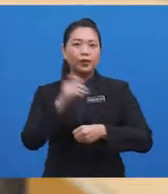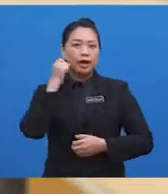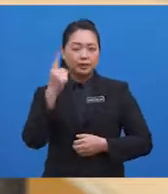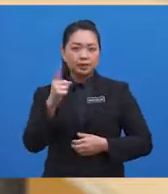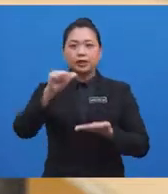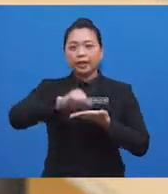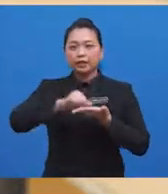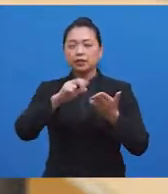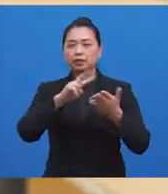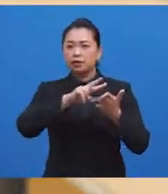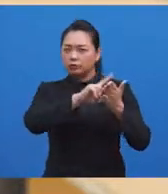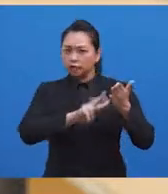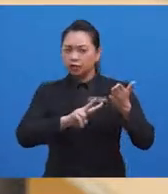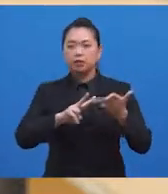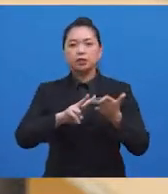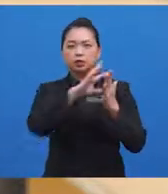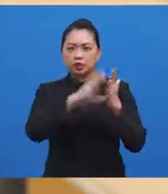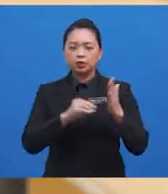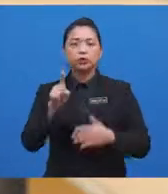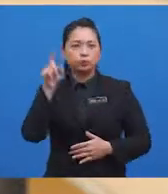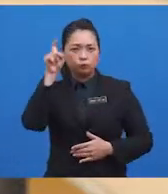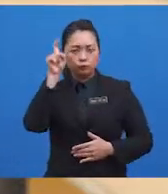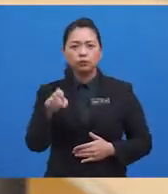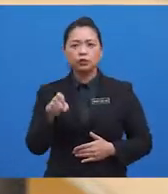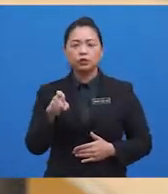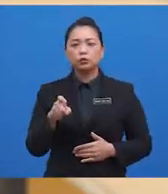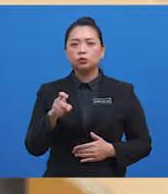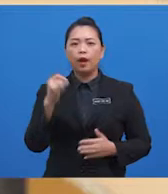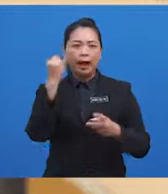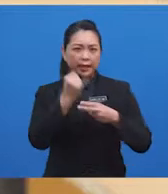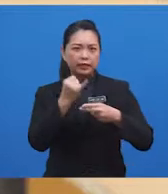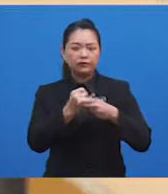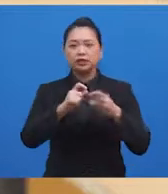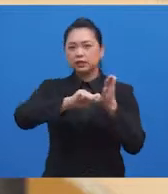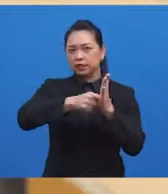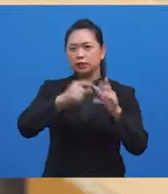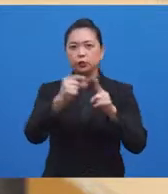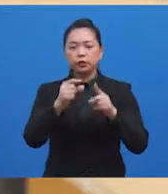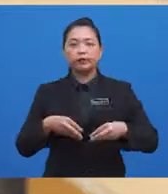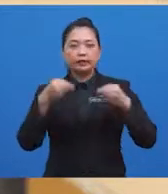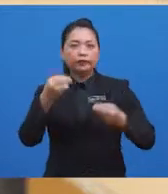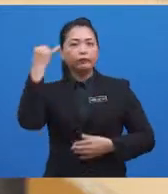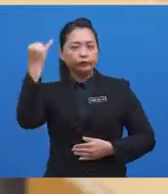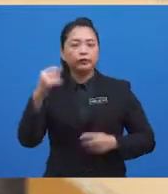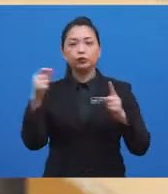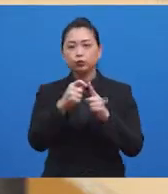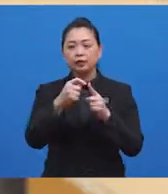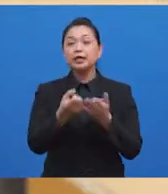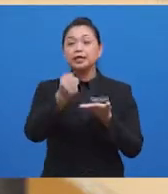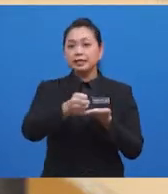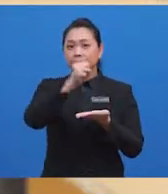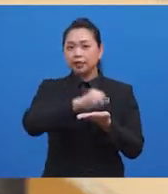reading text, you will need to identify the keywords that will give clues to the subject matter.